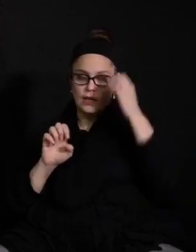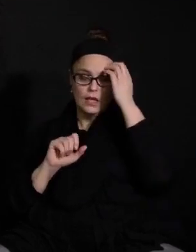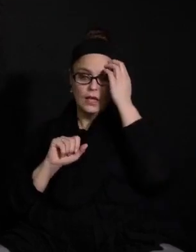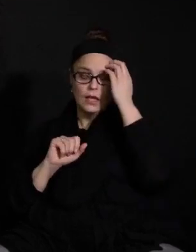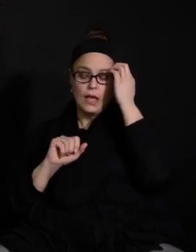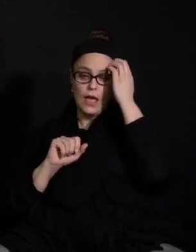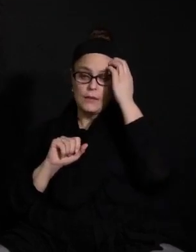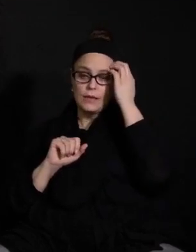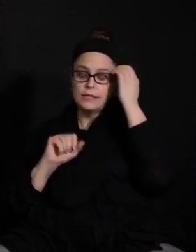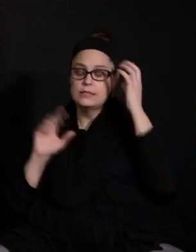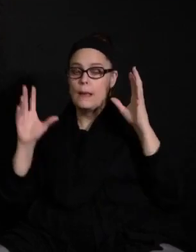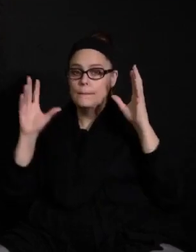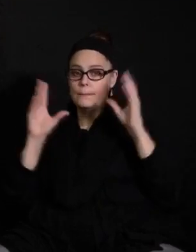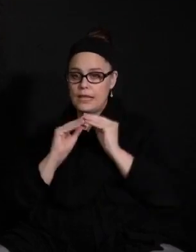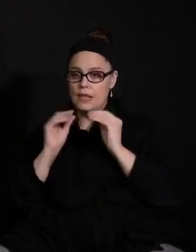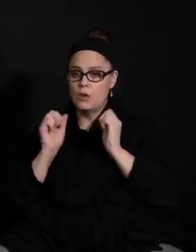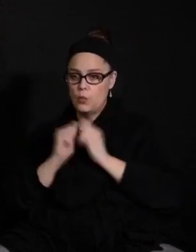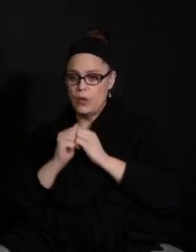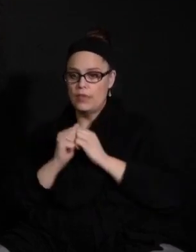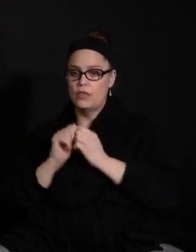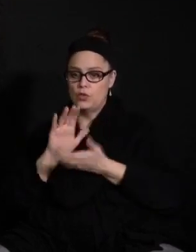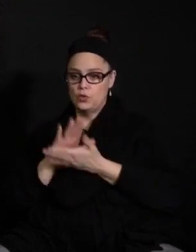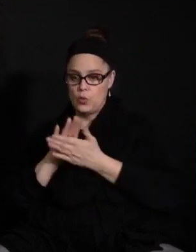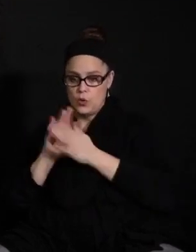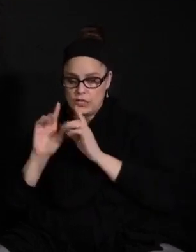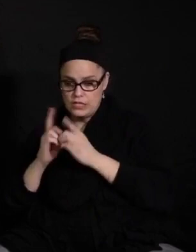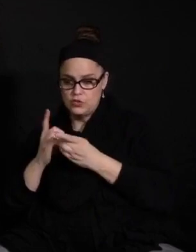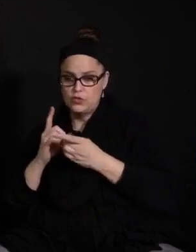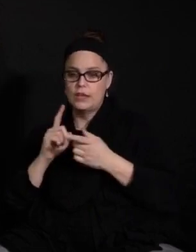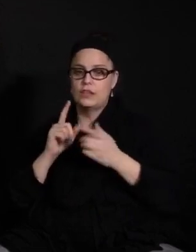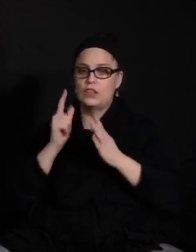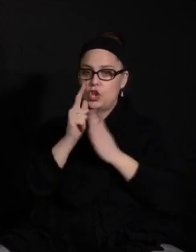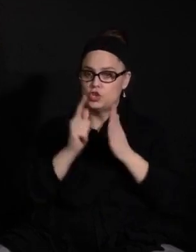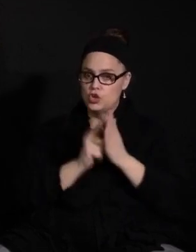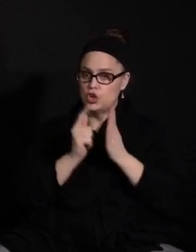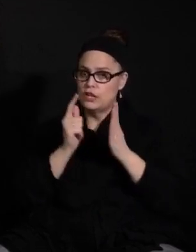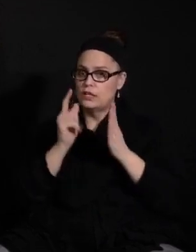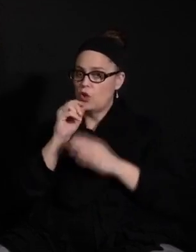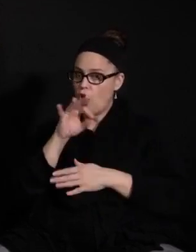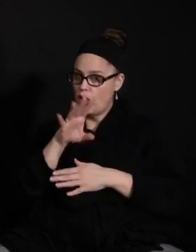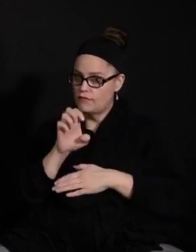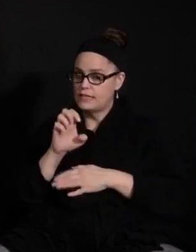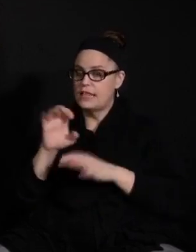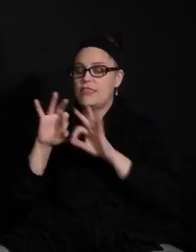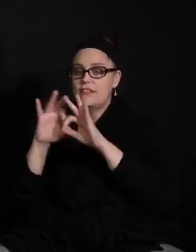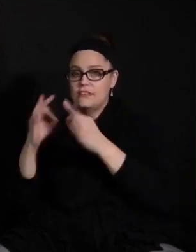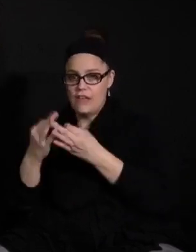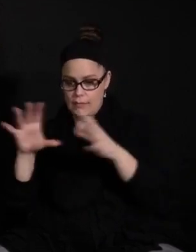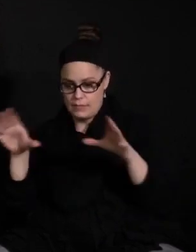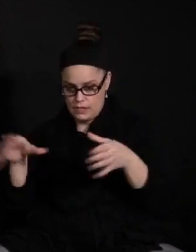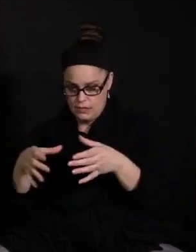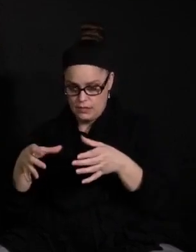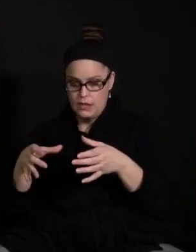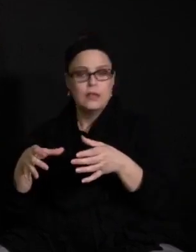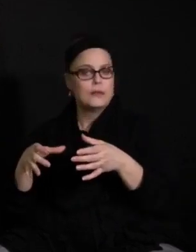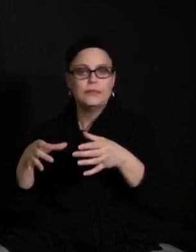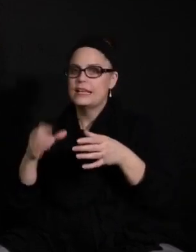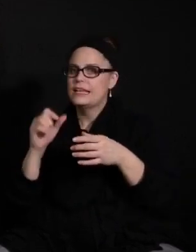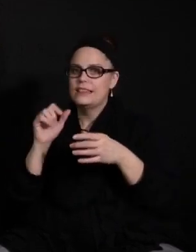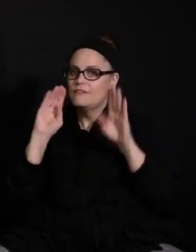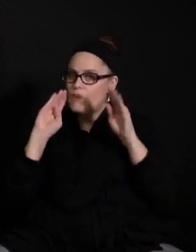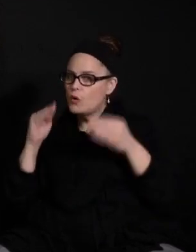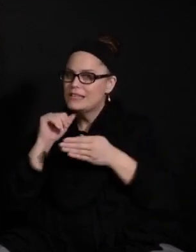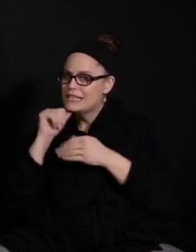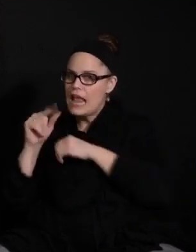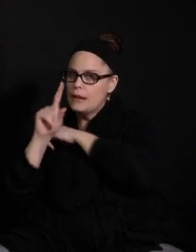our school district and the Ramsey County Attorney's Office with a family. And the focus is not punitive,